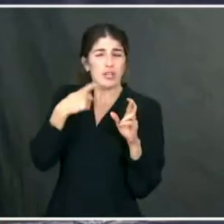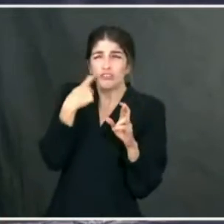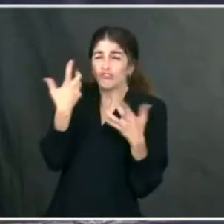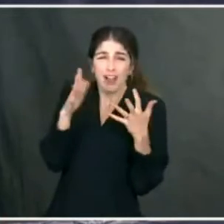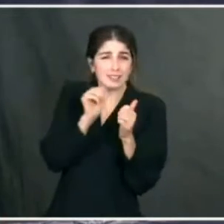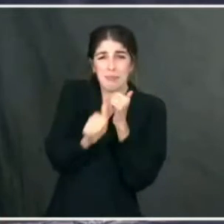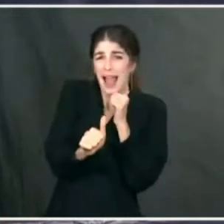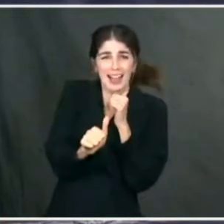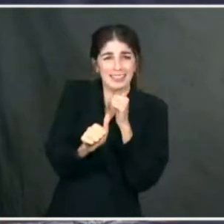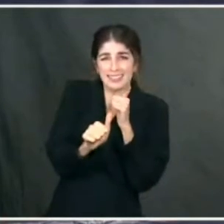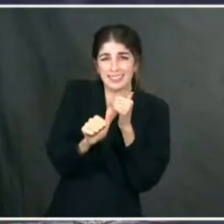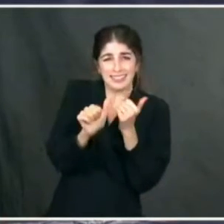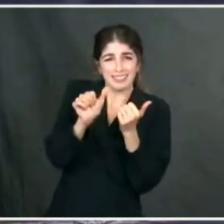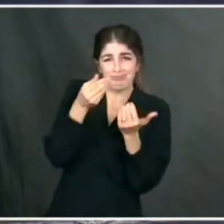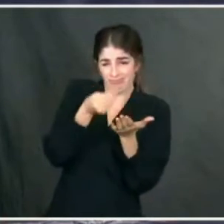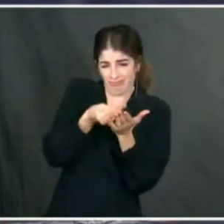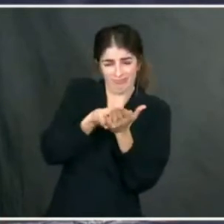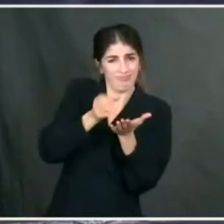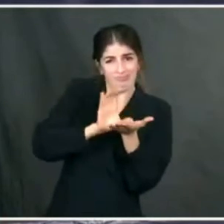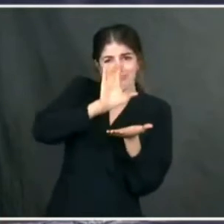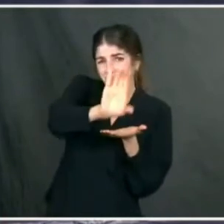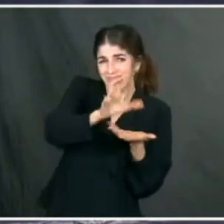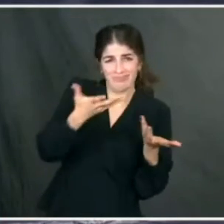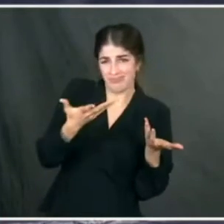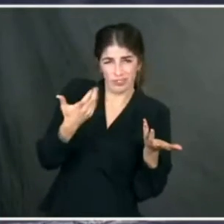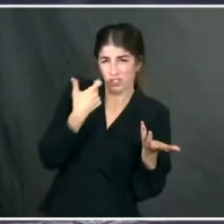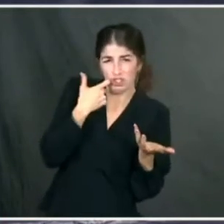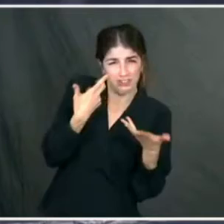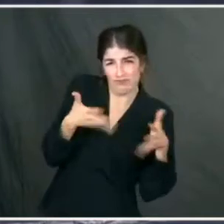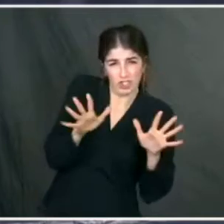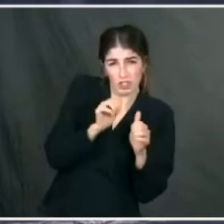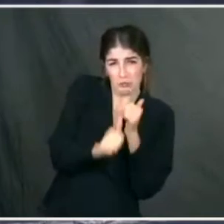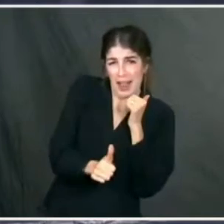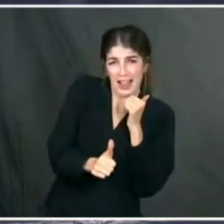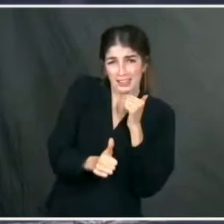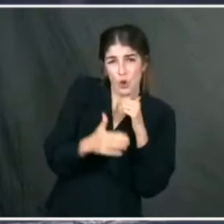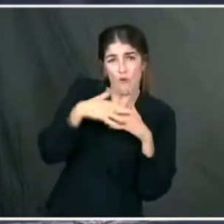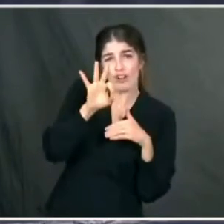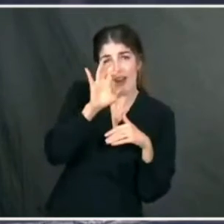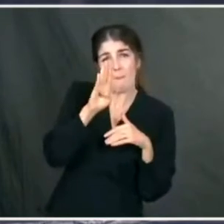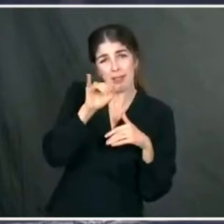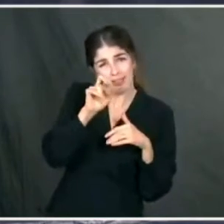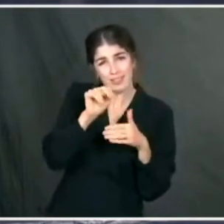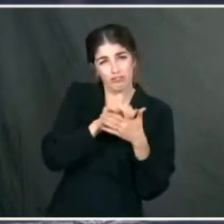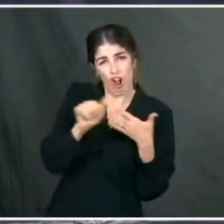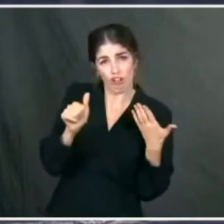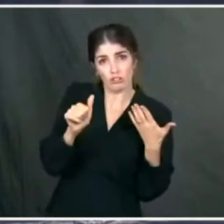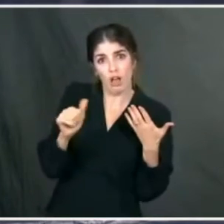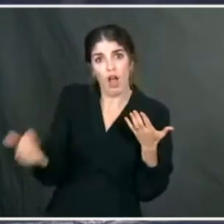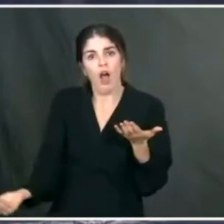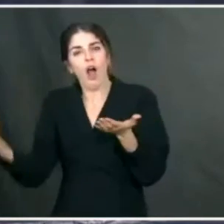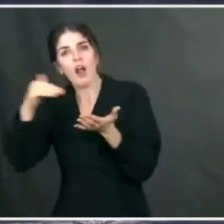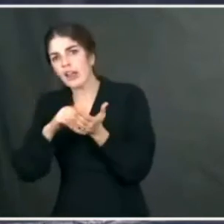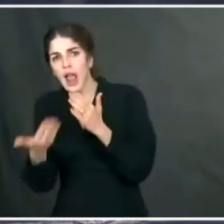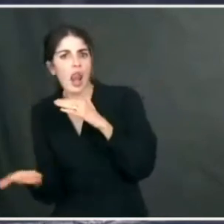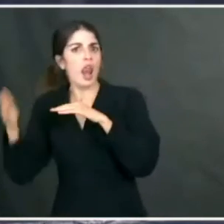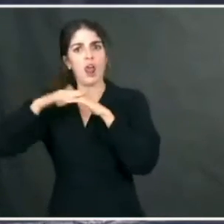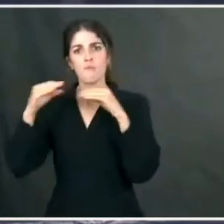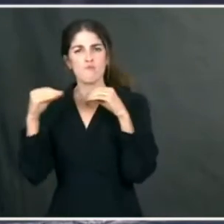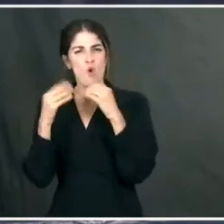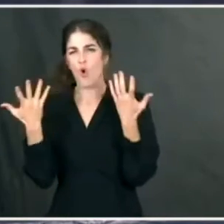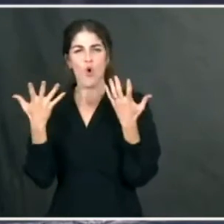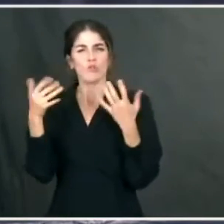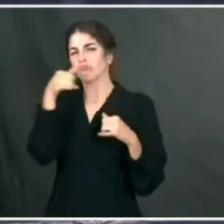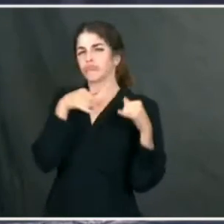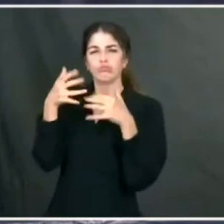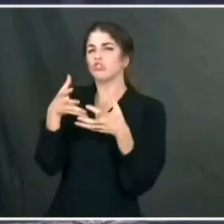on board with this. Mitt Romney among them, who says, we just passed a program with over $900 billion. And some people say the price tag is just way too big.